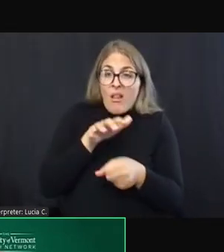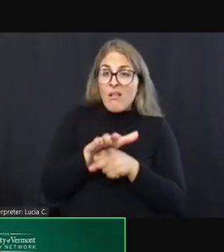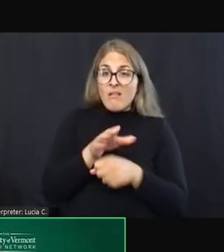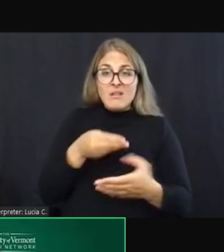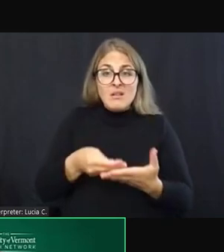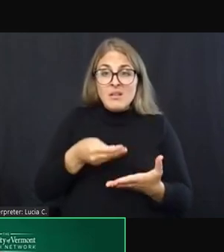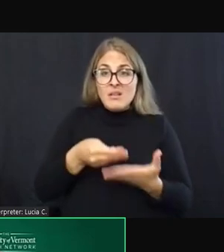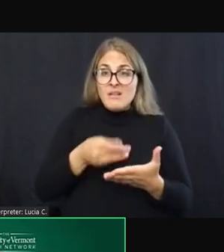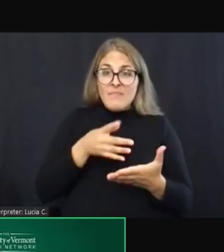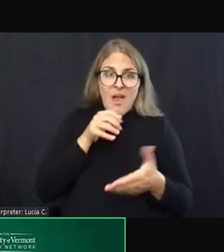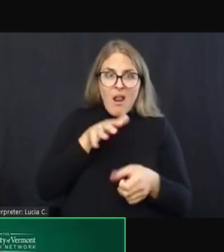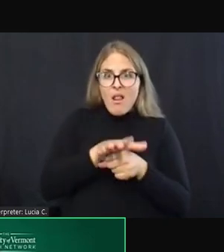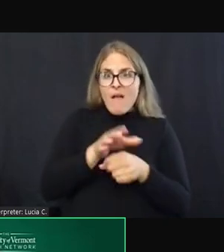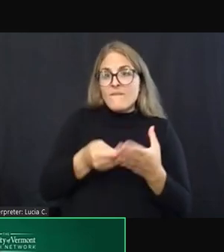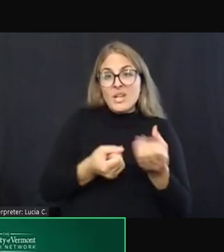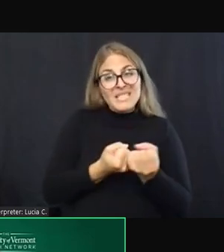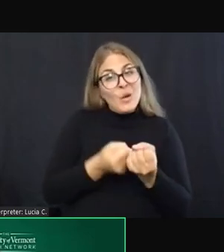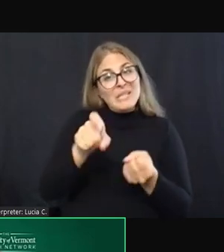can use the support.